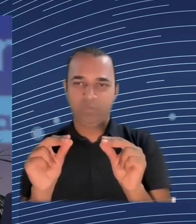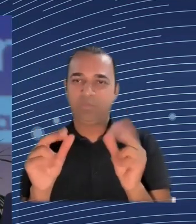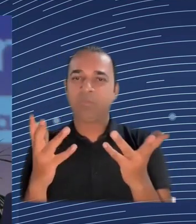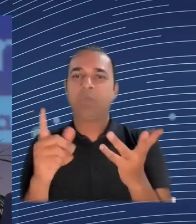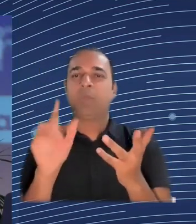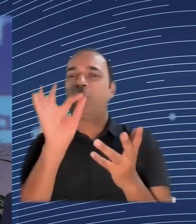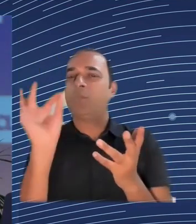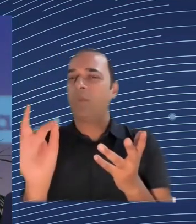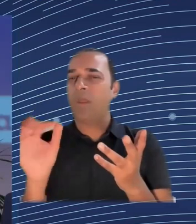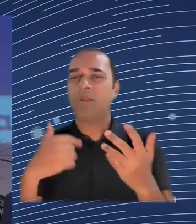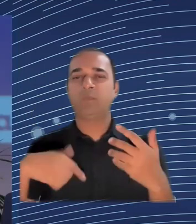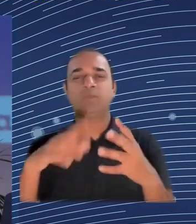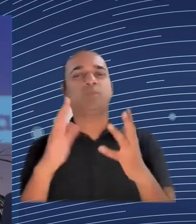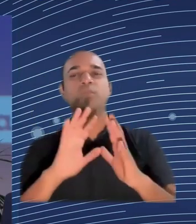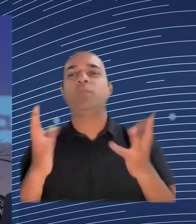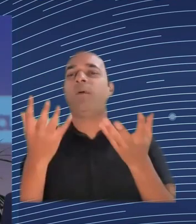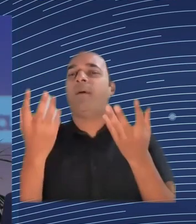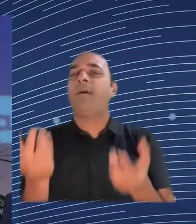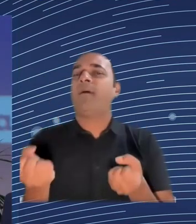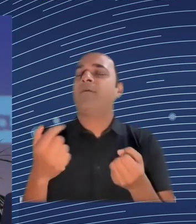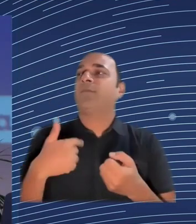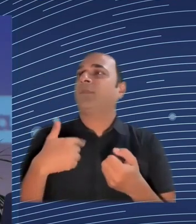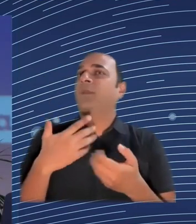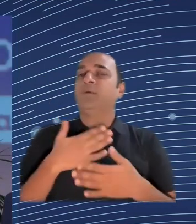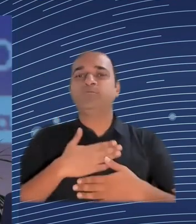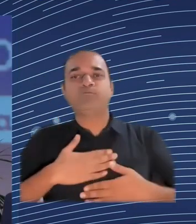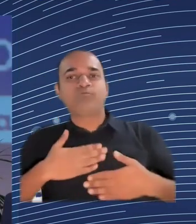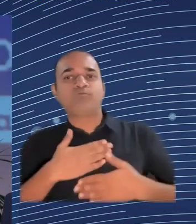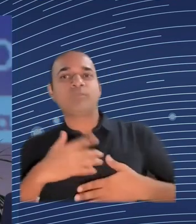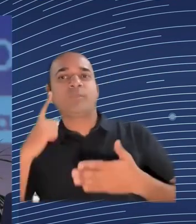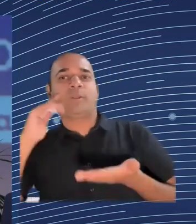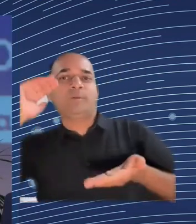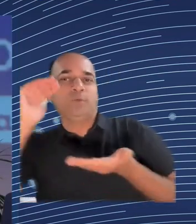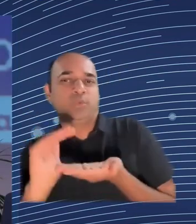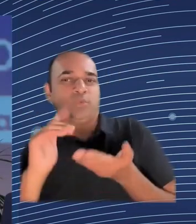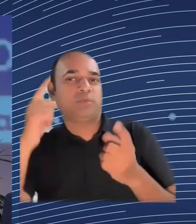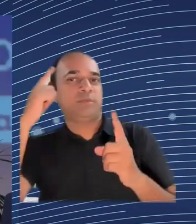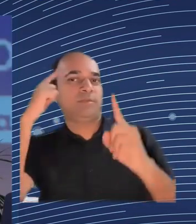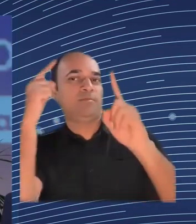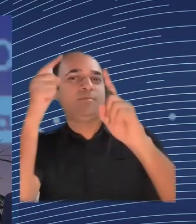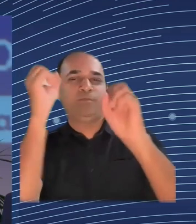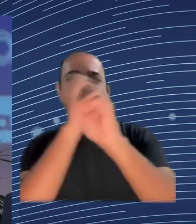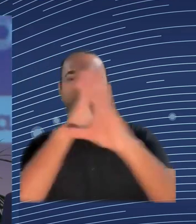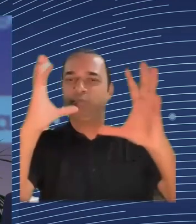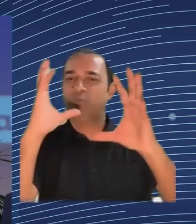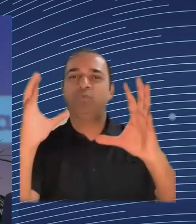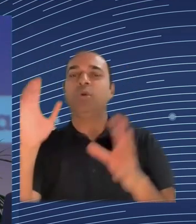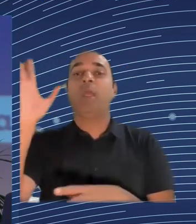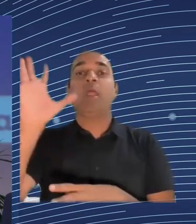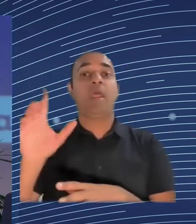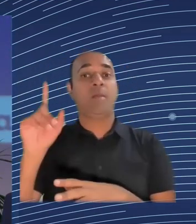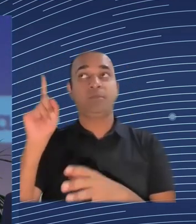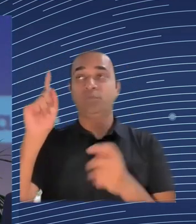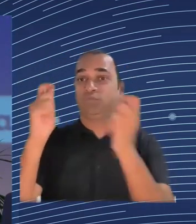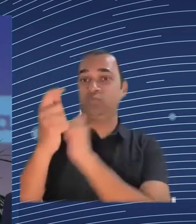of those who decide where the right spot is. So, I wish the cohesion policy to have